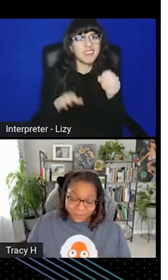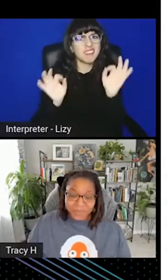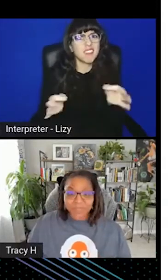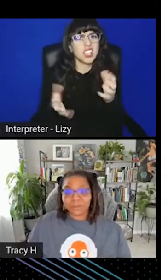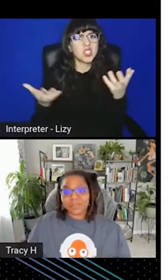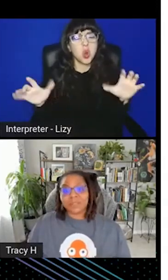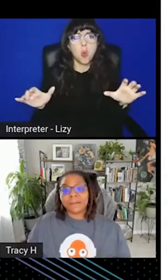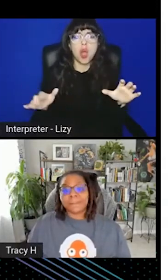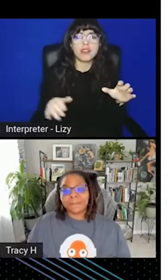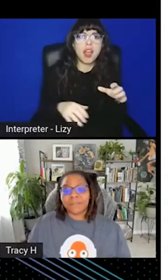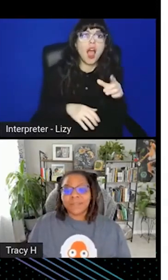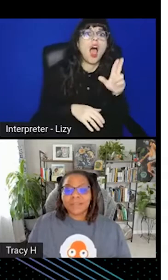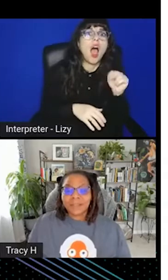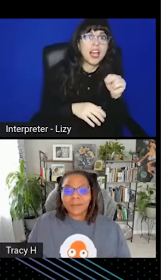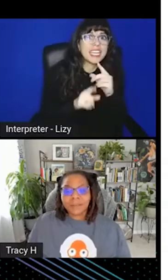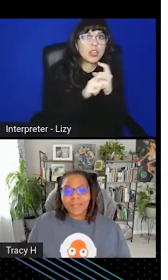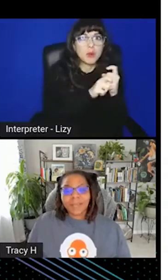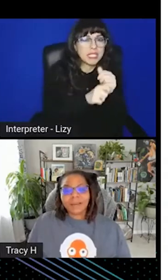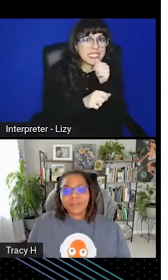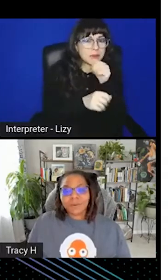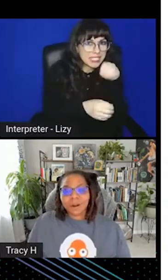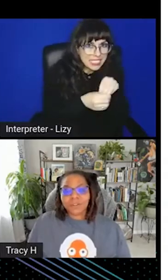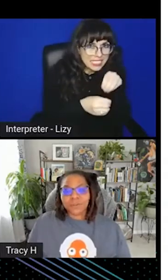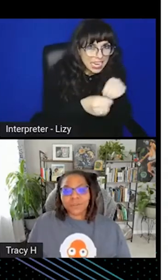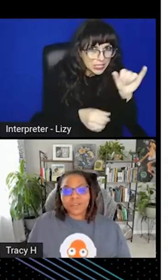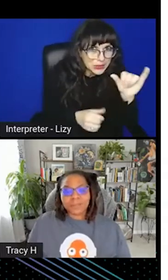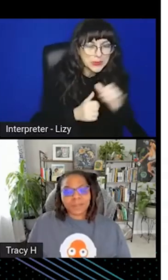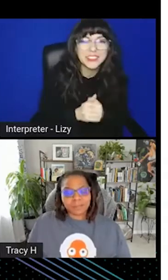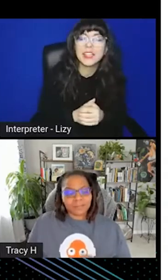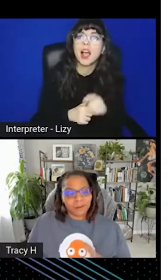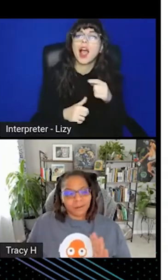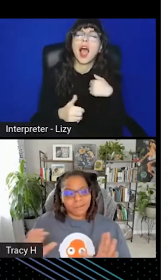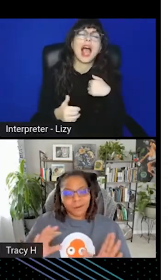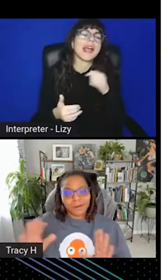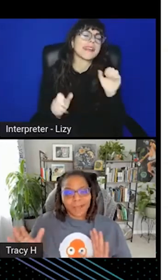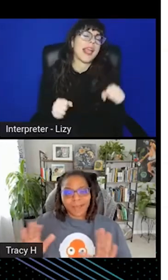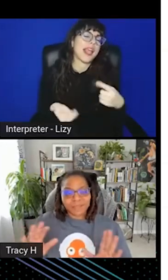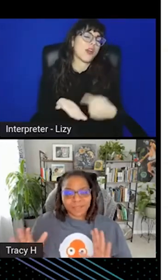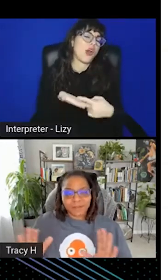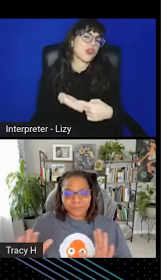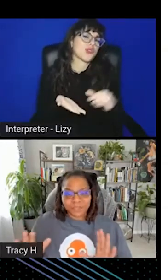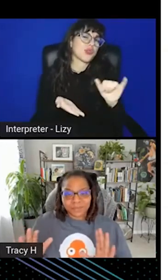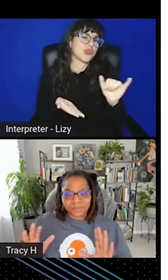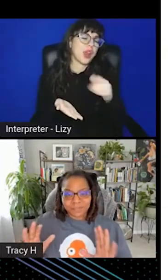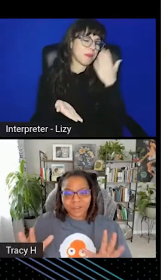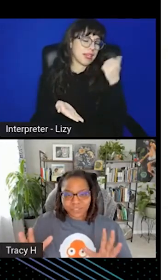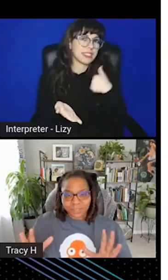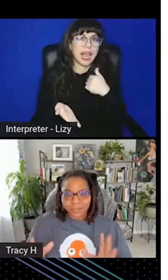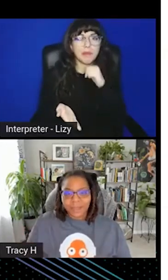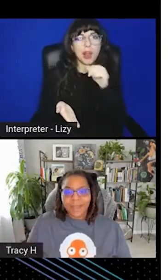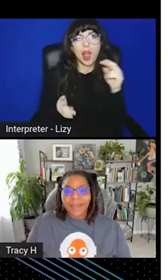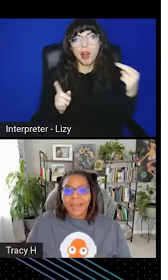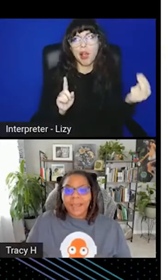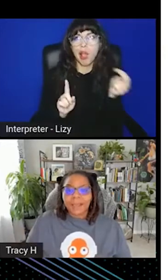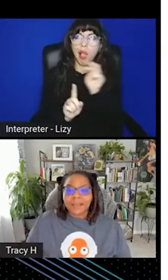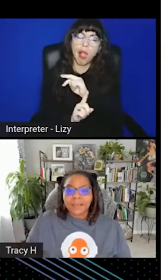unencrypted secrets in there. Now, I can also argue, because I'm not on either side of the fence, staunchly.